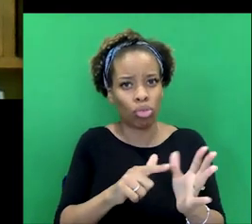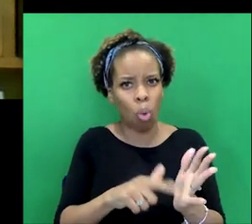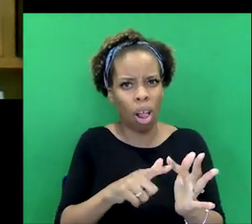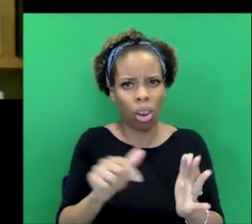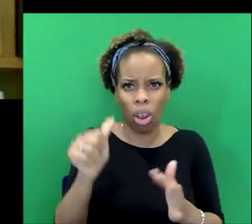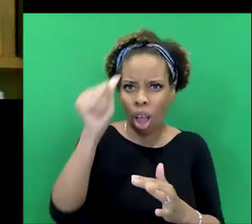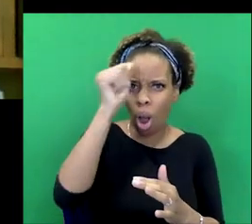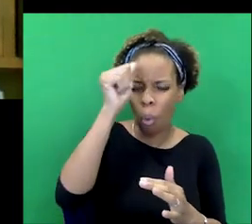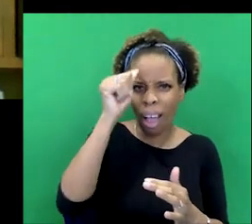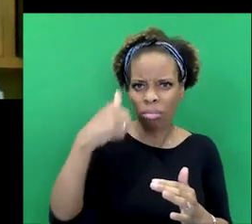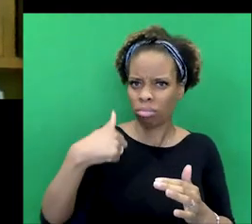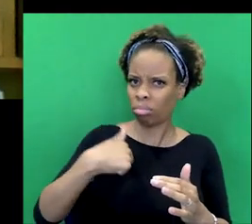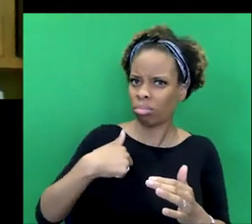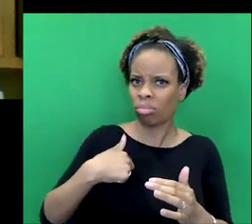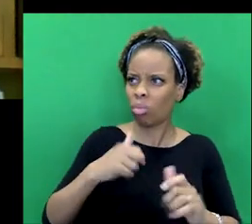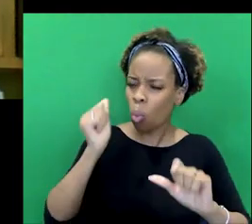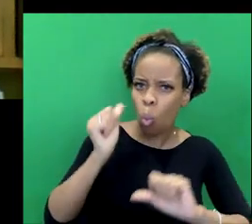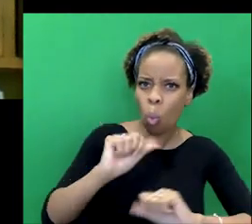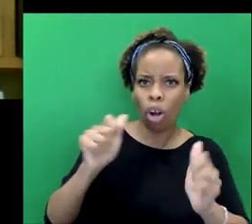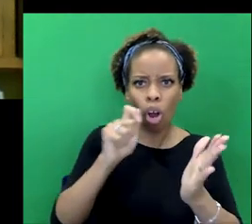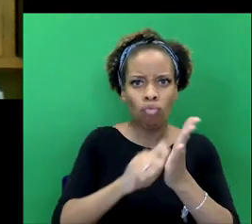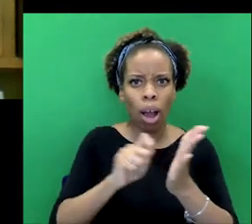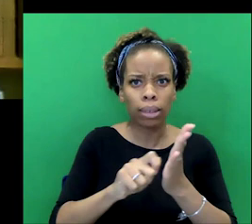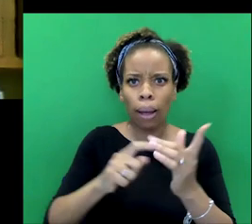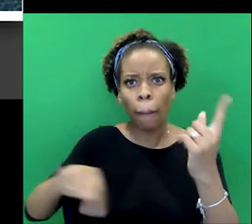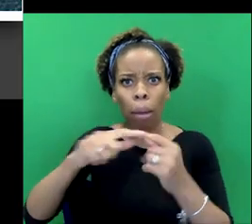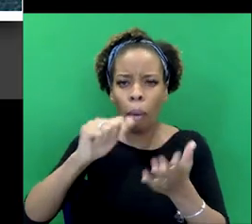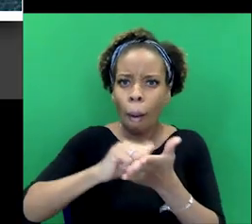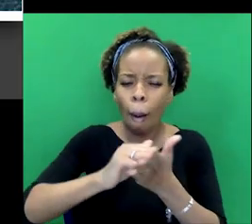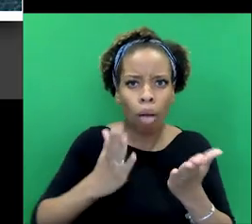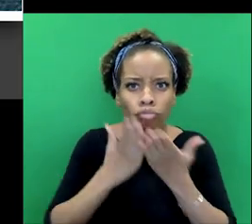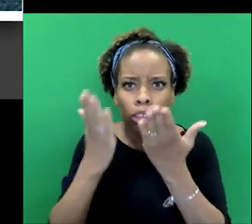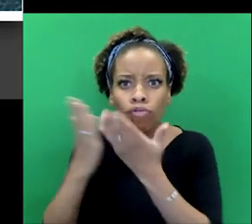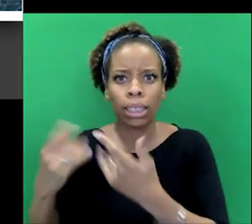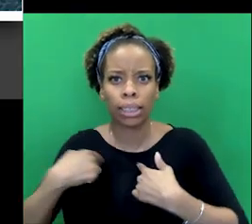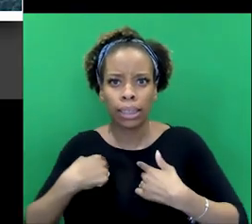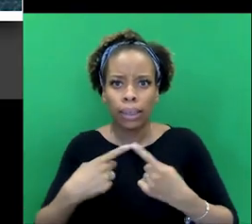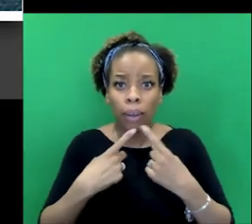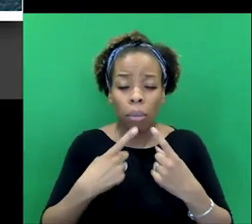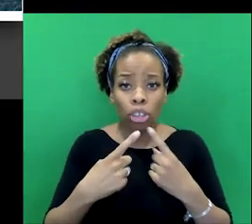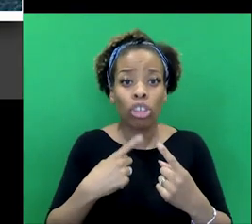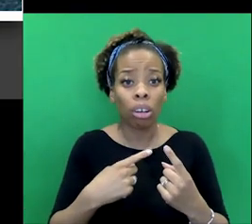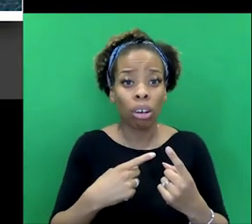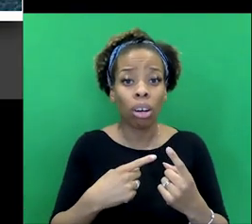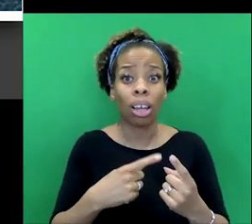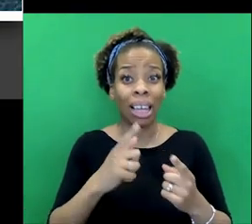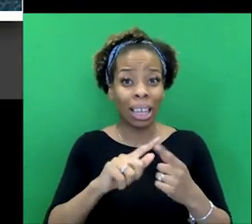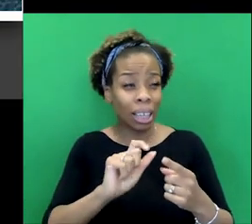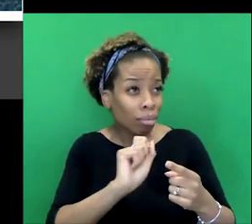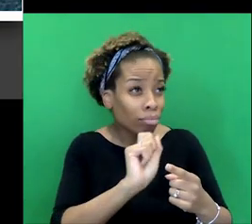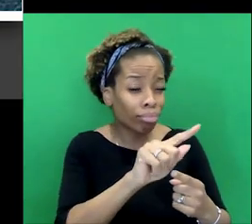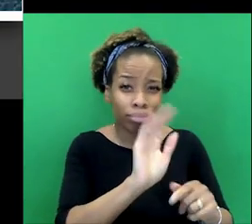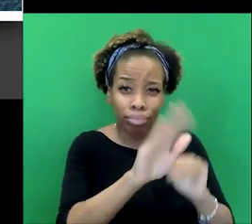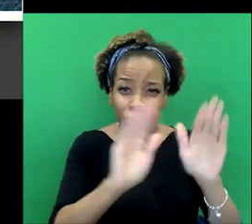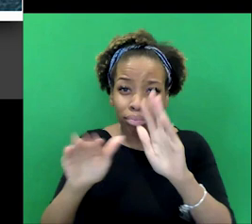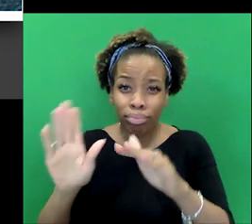public intellectual and a public writer, and is writing, um, to newspapers constantly about